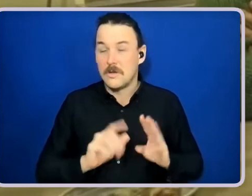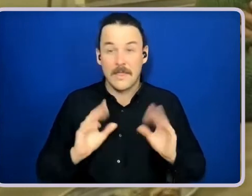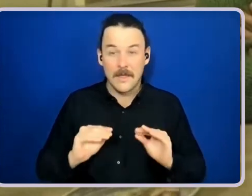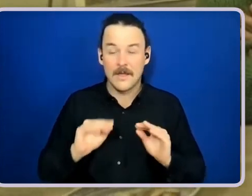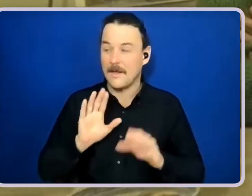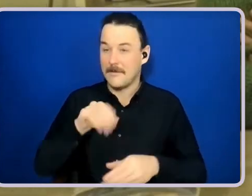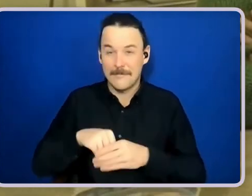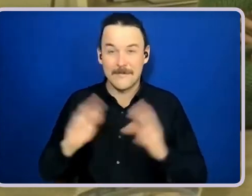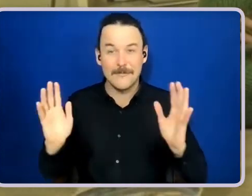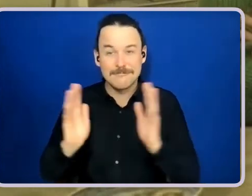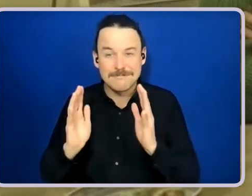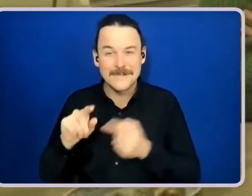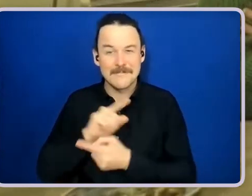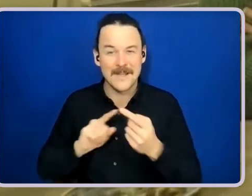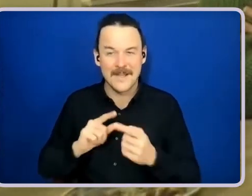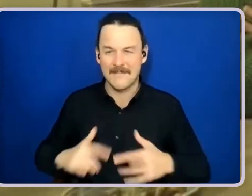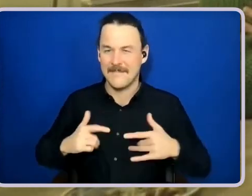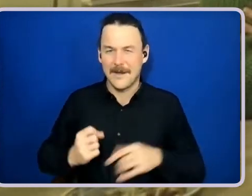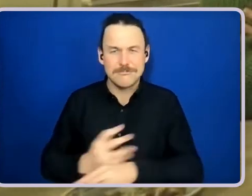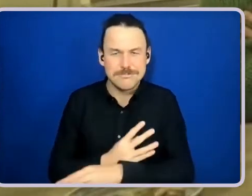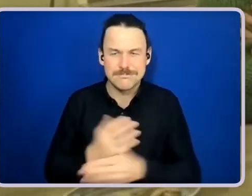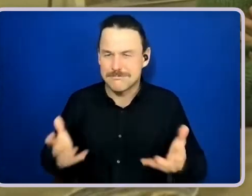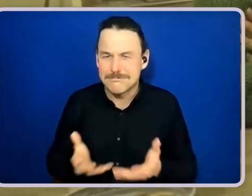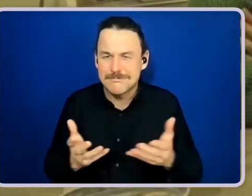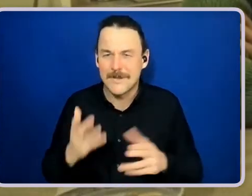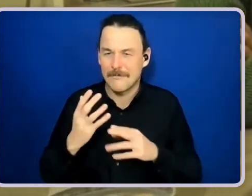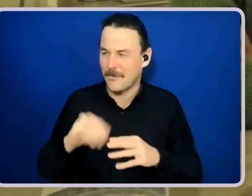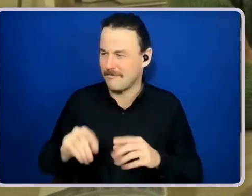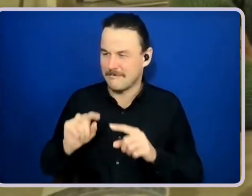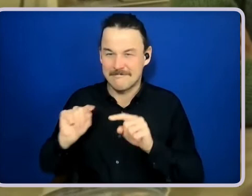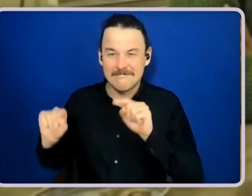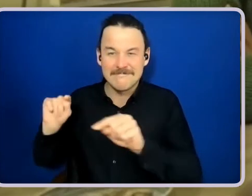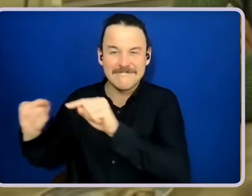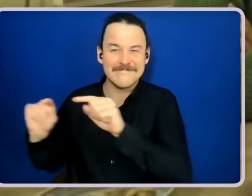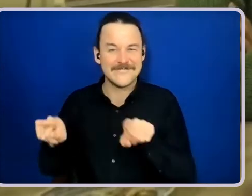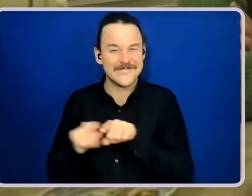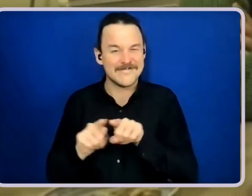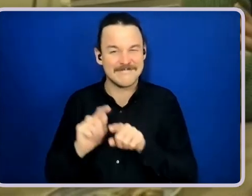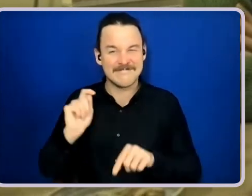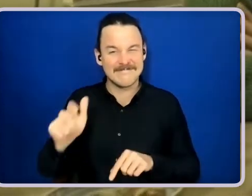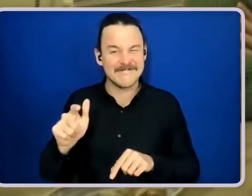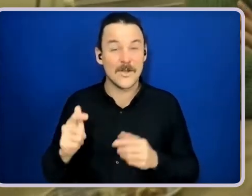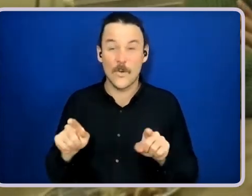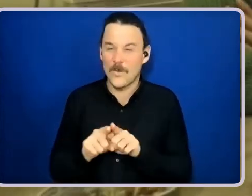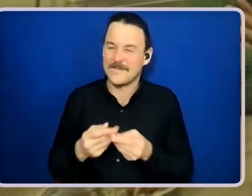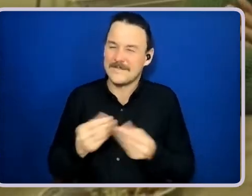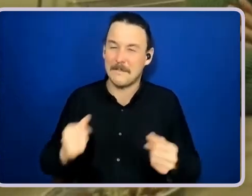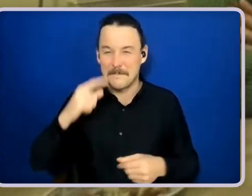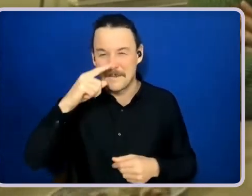that encouragement from everyone and, you know, some people to touch base with and,